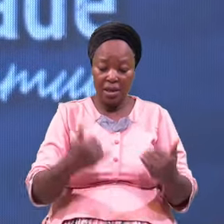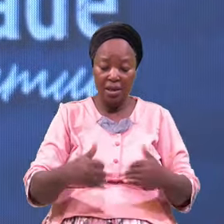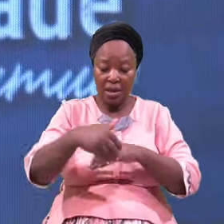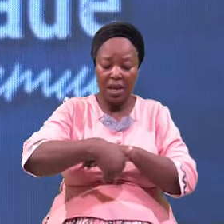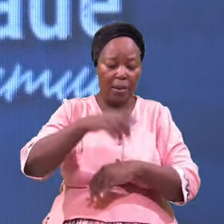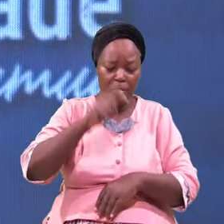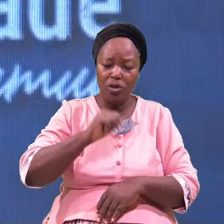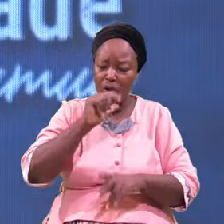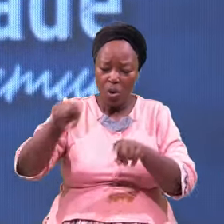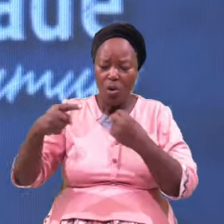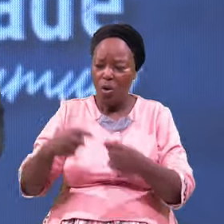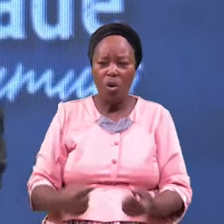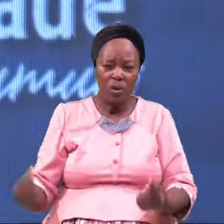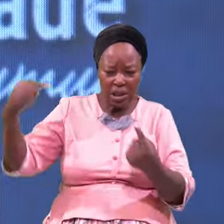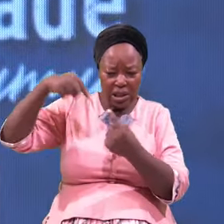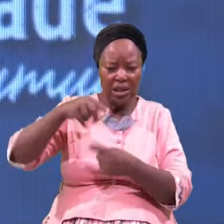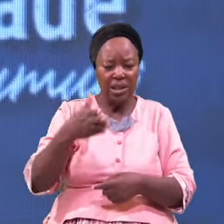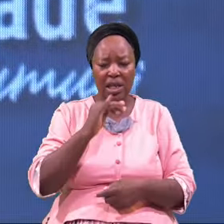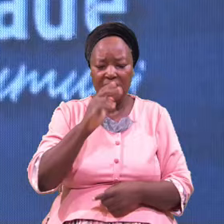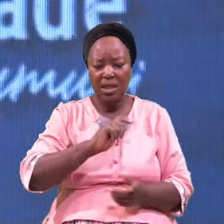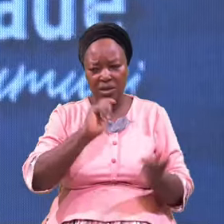Except There's A Transformation